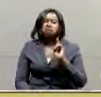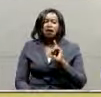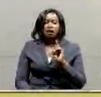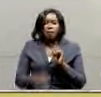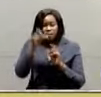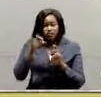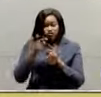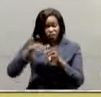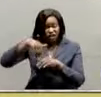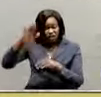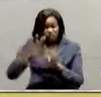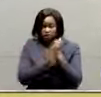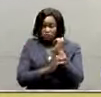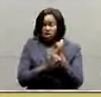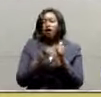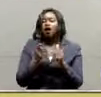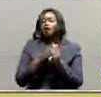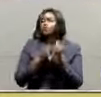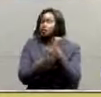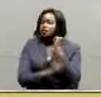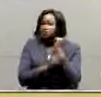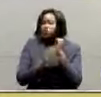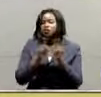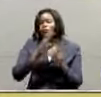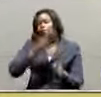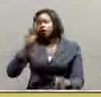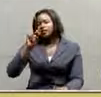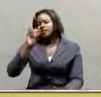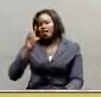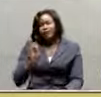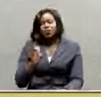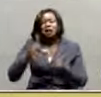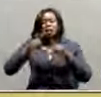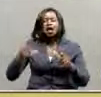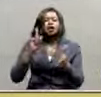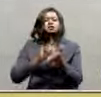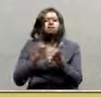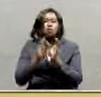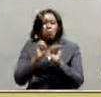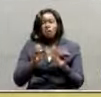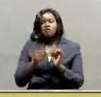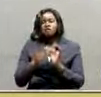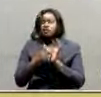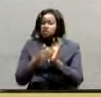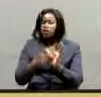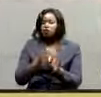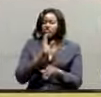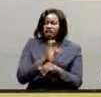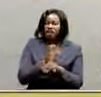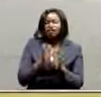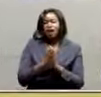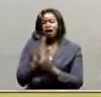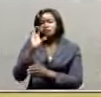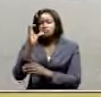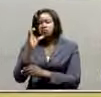In Aruwa district, West Nile sub-region, non-documentation of land, especially for churches and mosques, is common. Therefore,